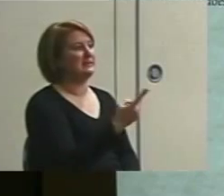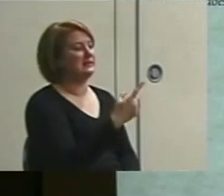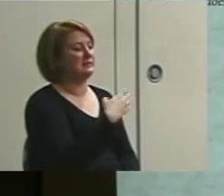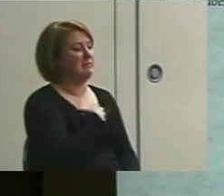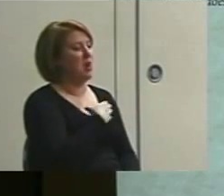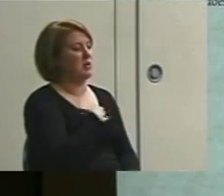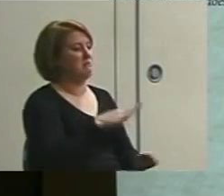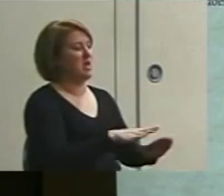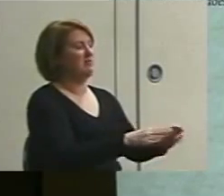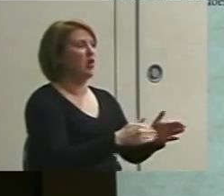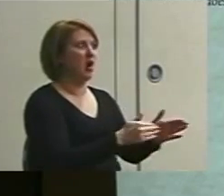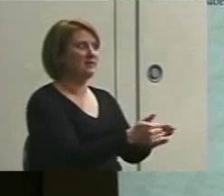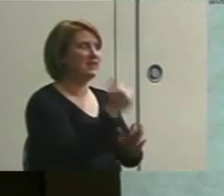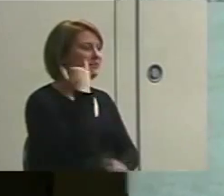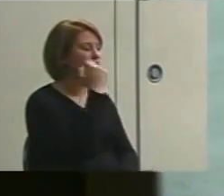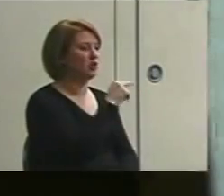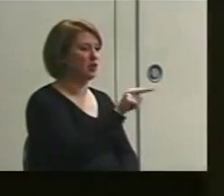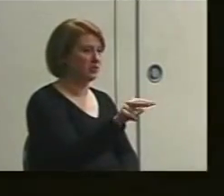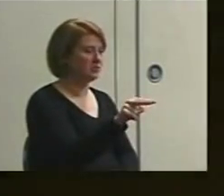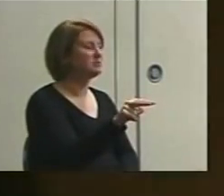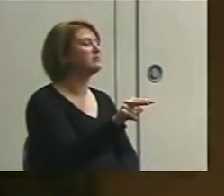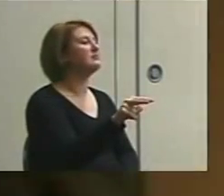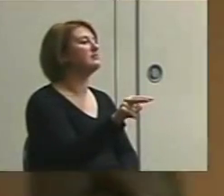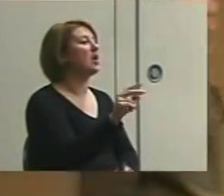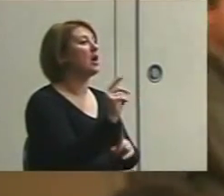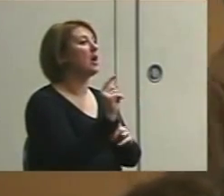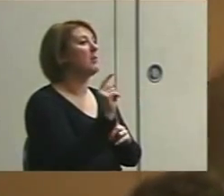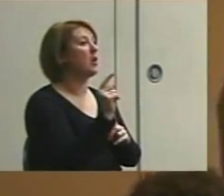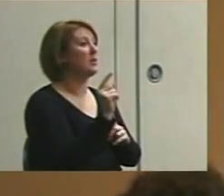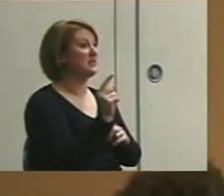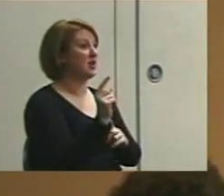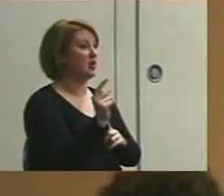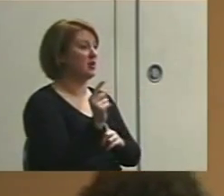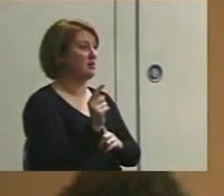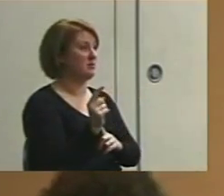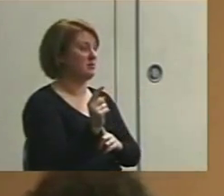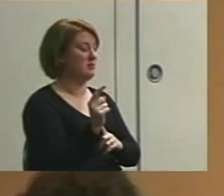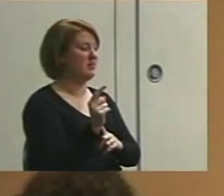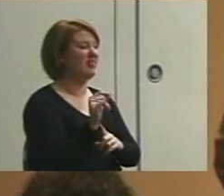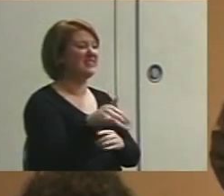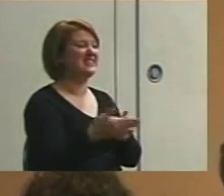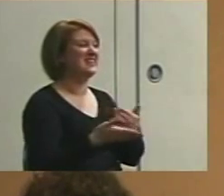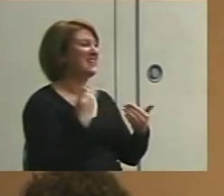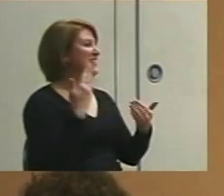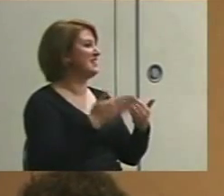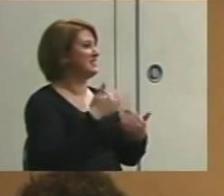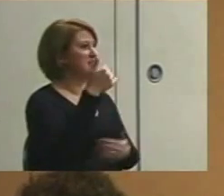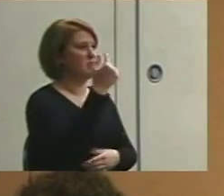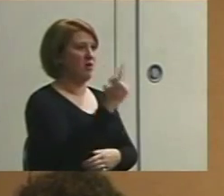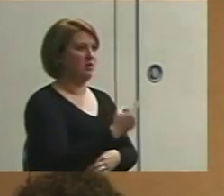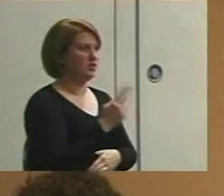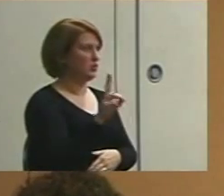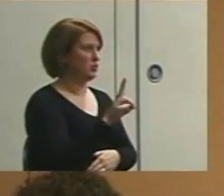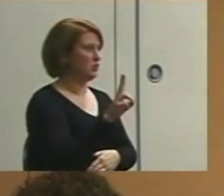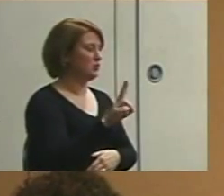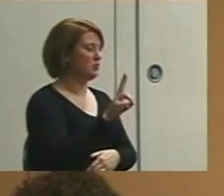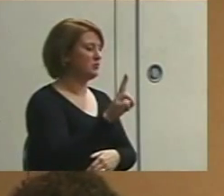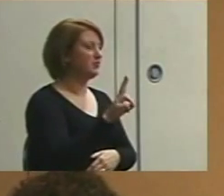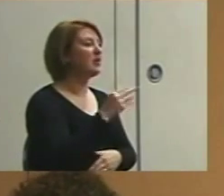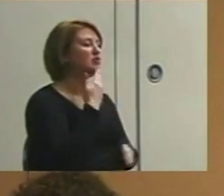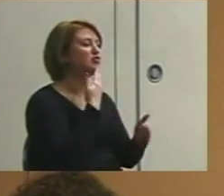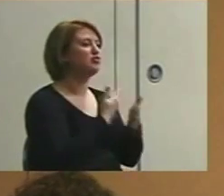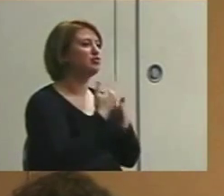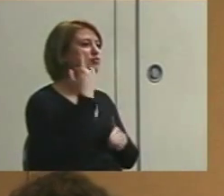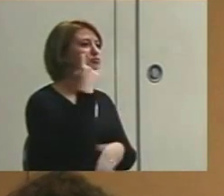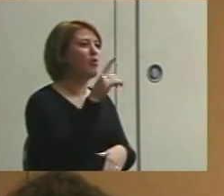look. Here's what momentary does. And this is the easiest one to use and it's good